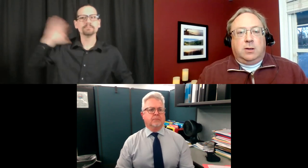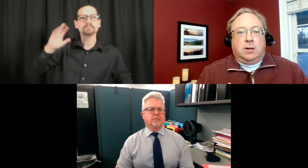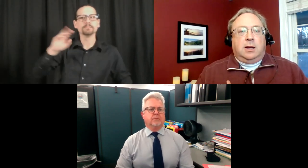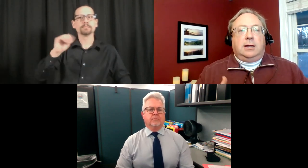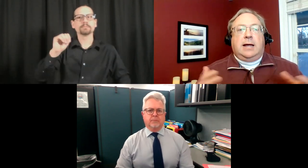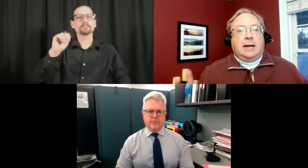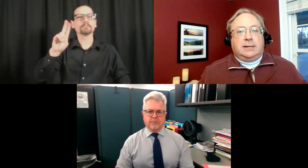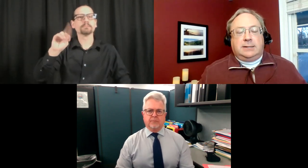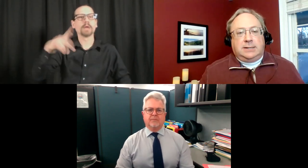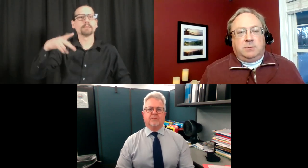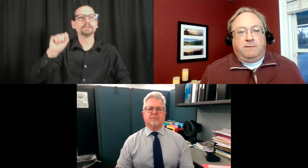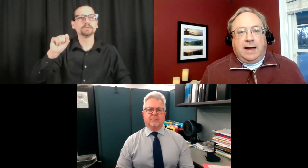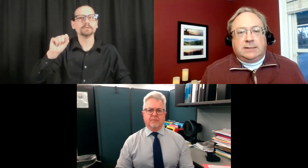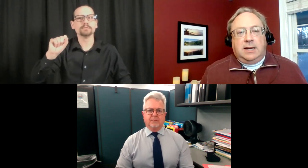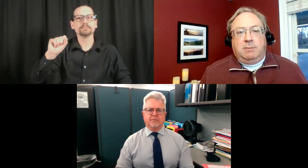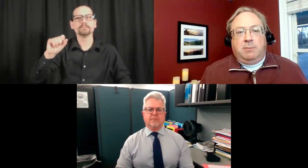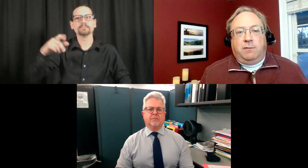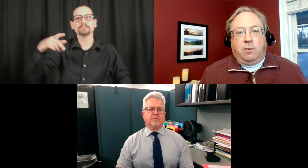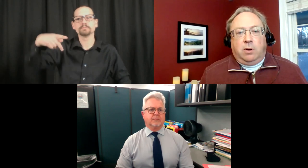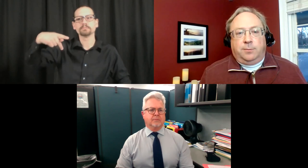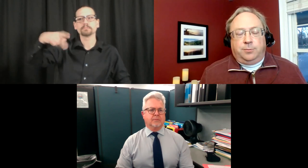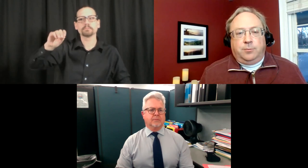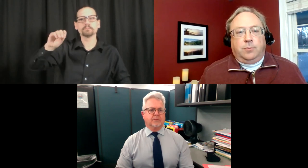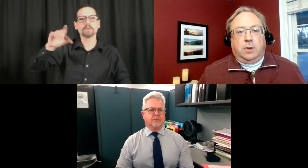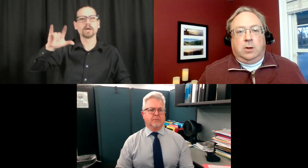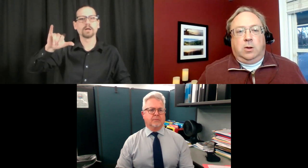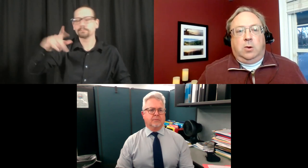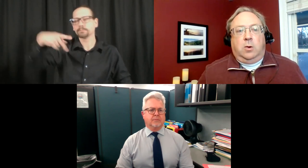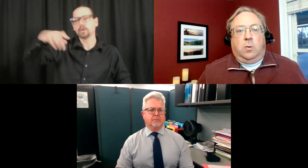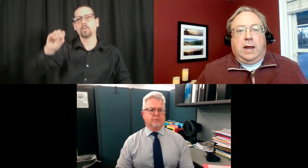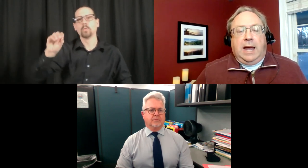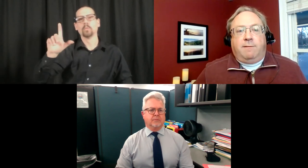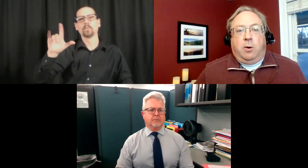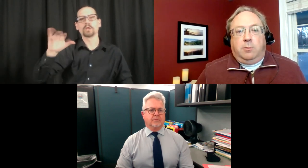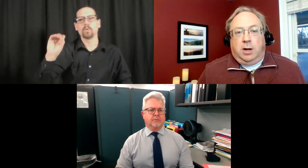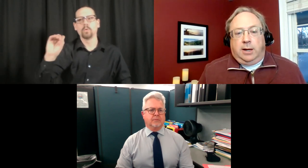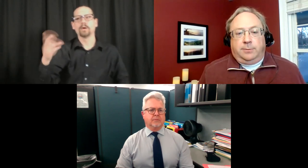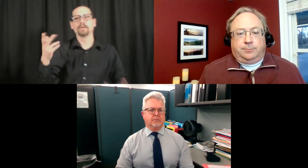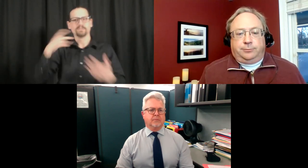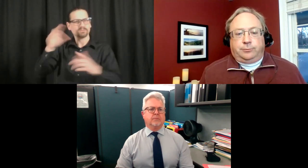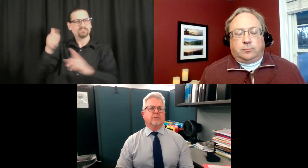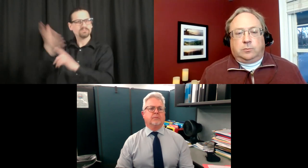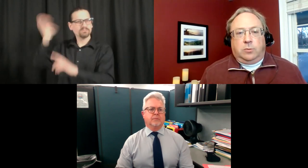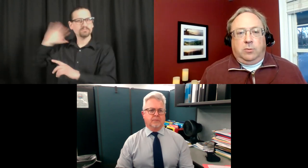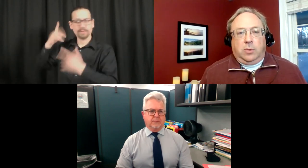A lot of the diseases we vaccinate people for, we have herd immunity.